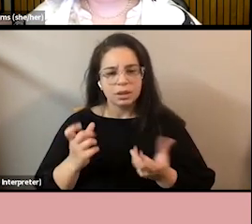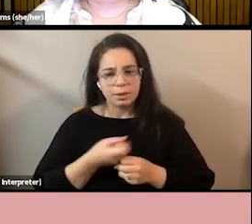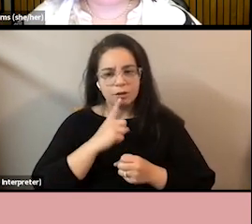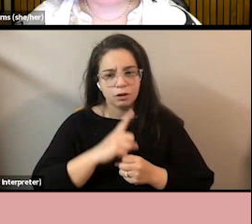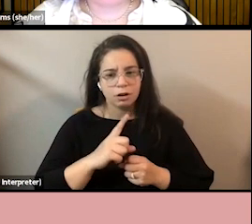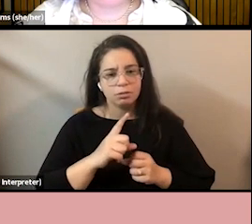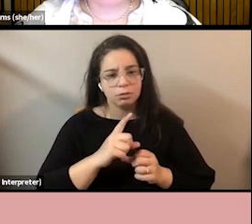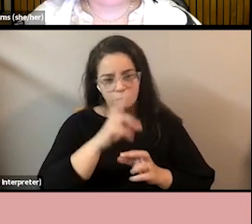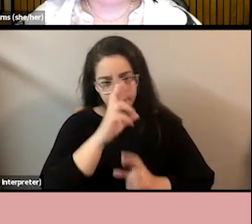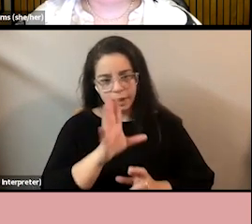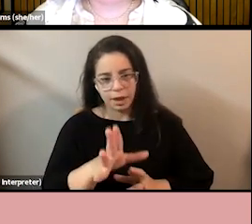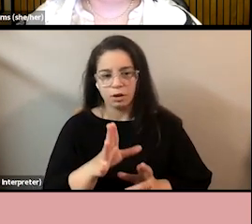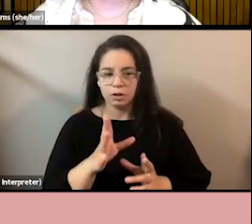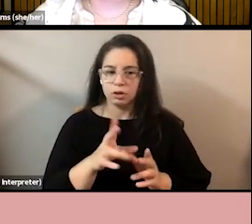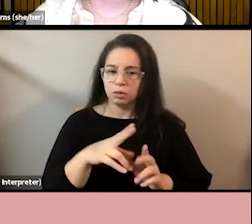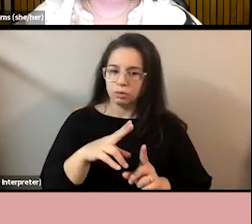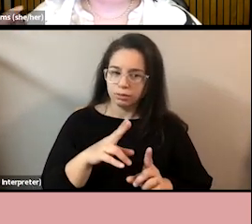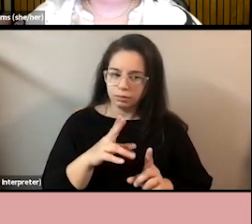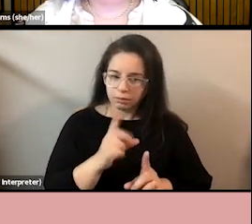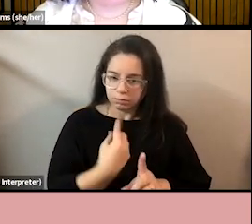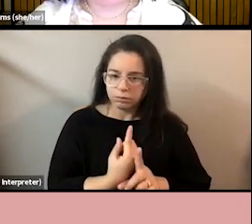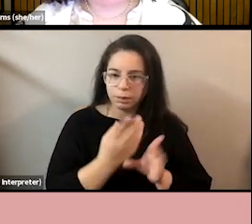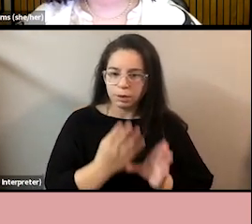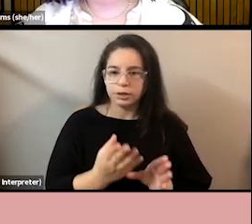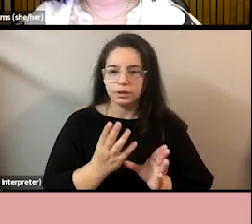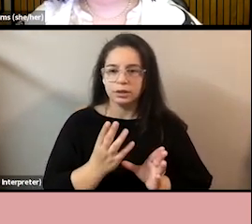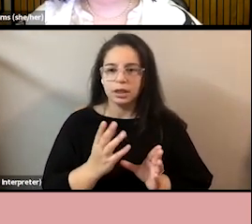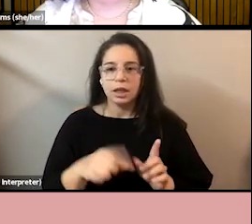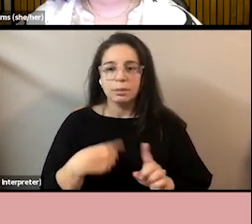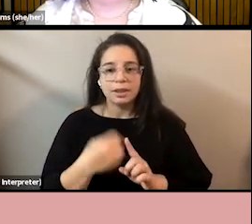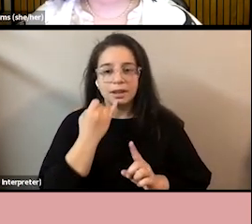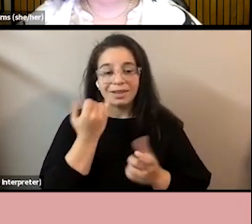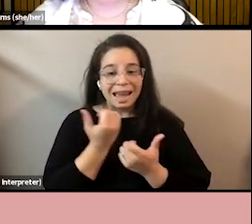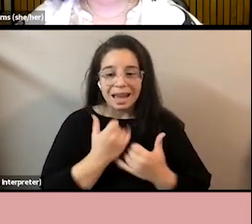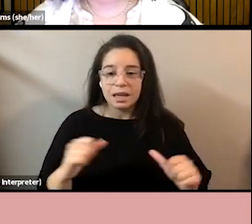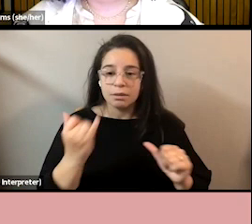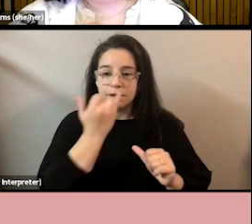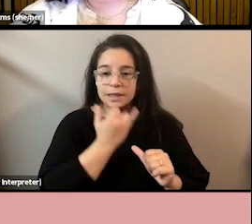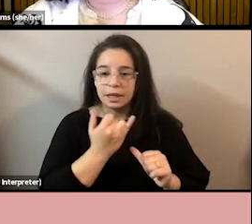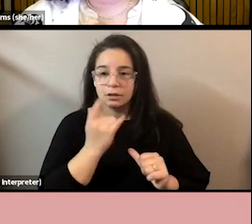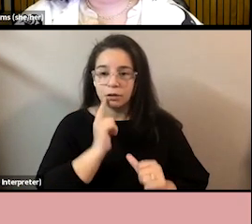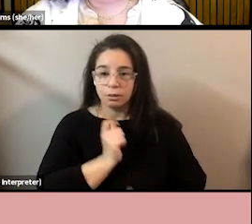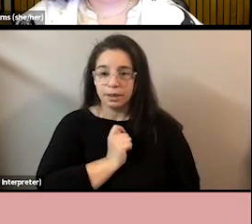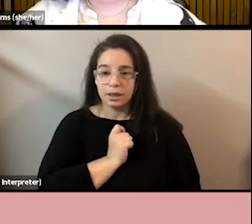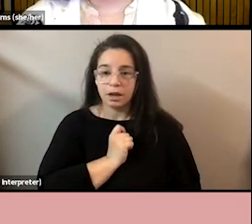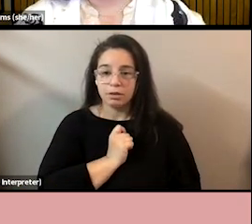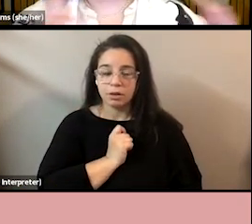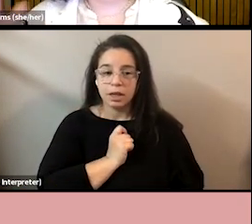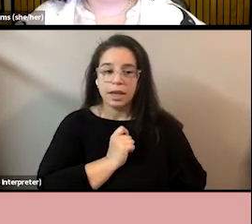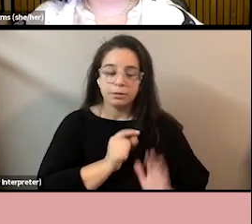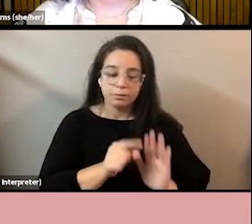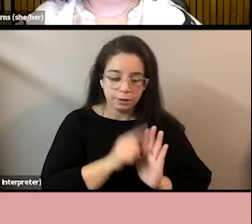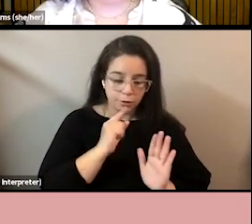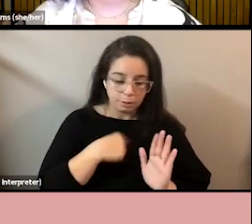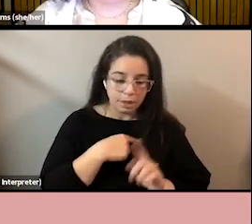It also creates a huge fear of failing because it feels like any mistake that you make not only reflects badly on you, but on